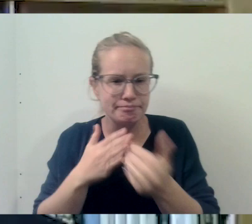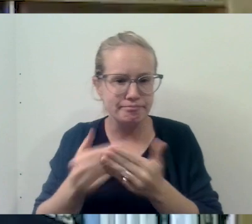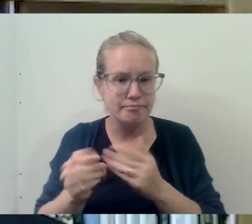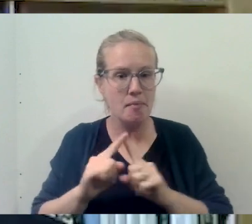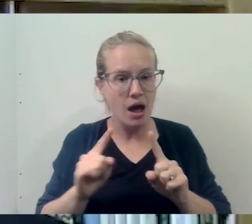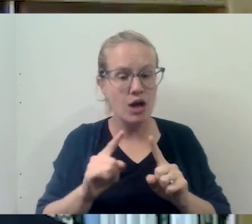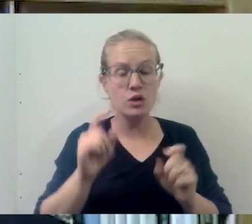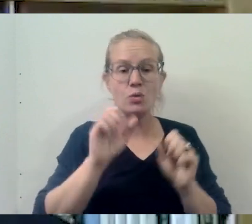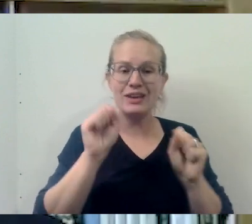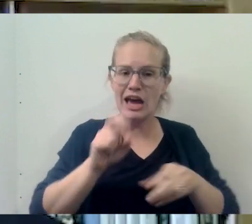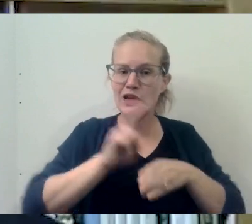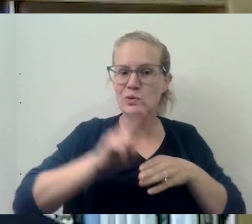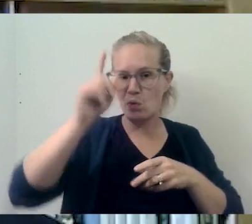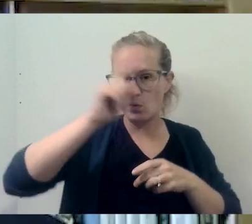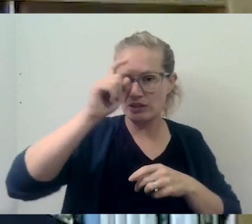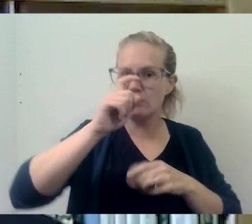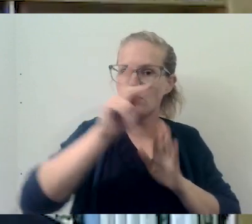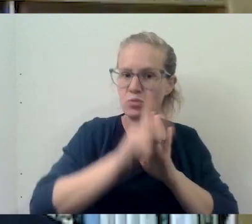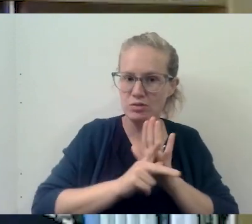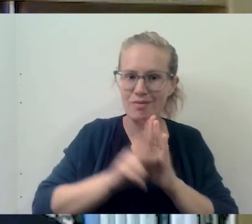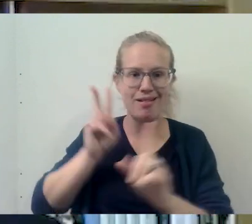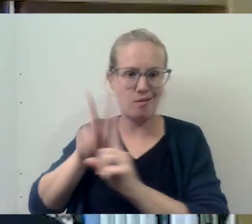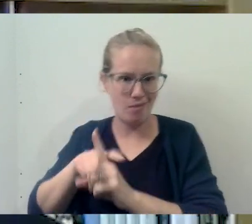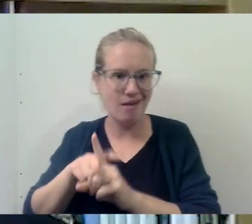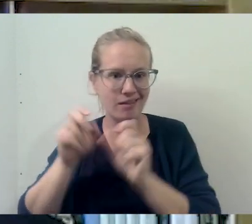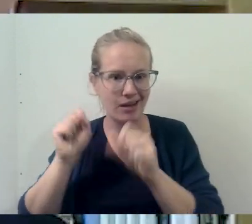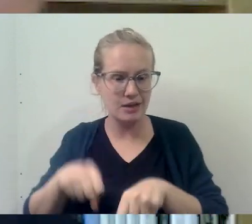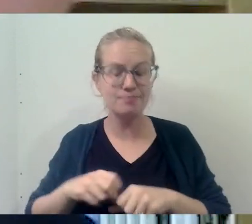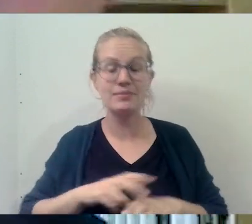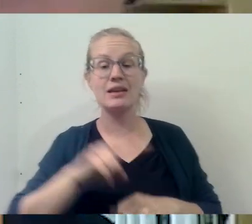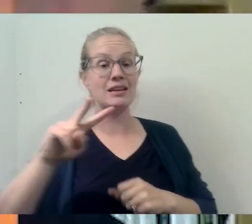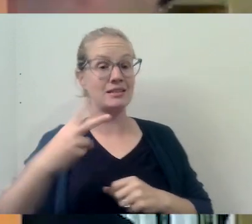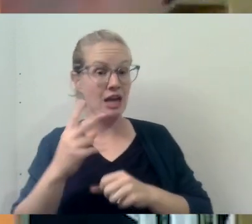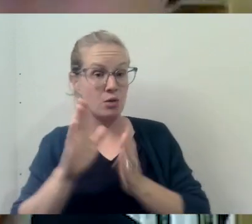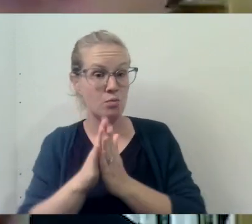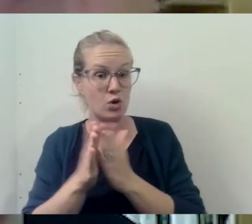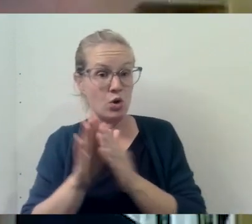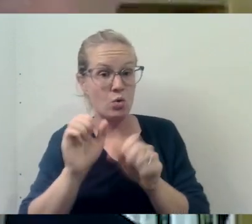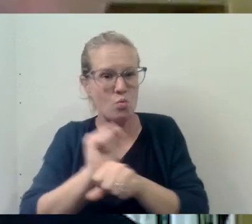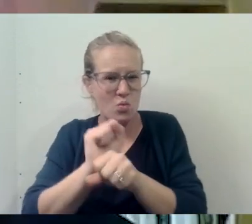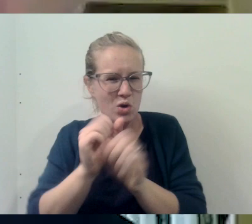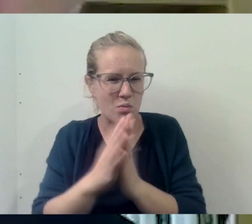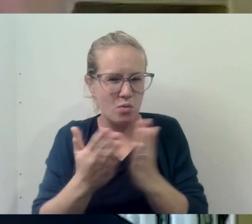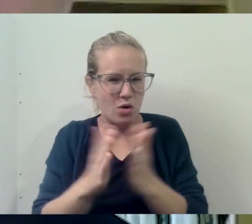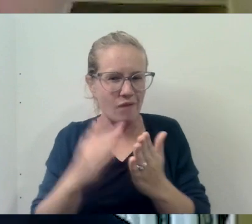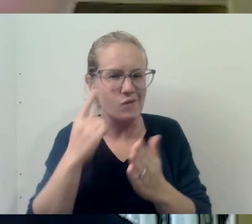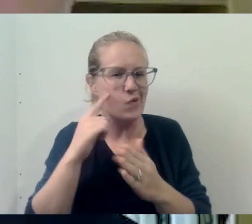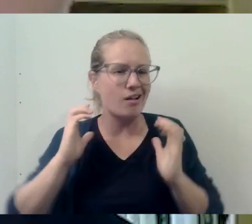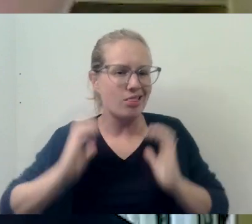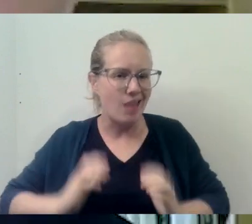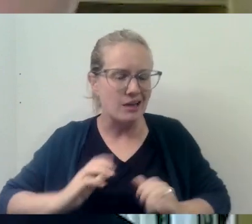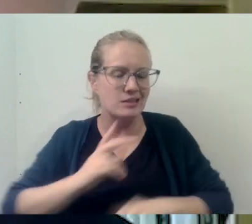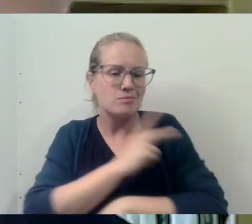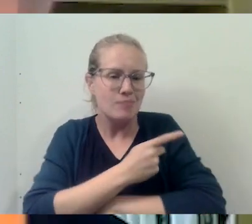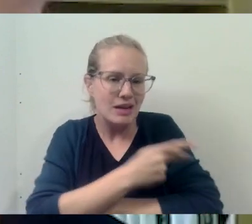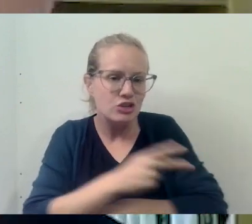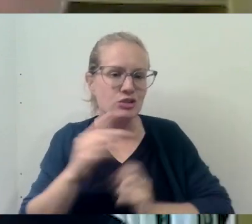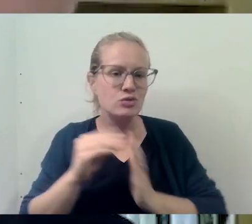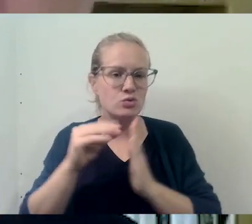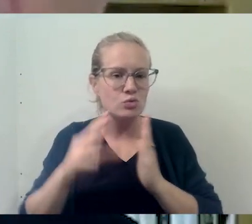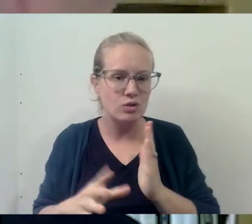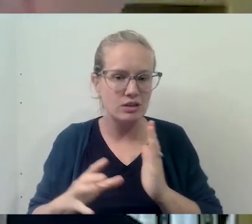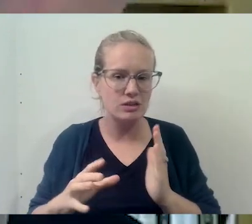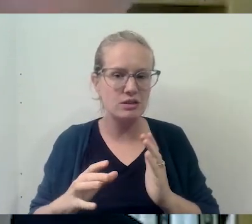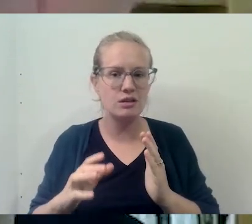but we can use the wisdom of these principles. And then there's a second book that's a workbook. This is mostly for clients, patients, students